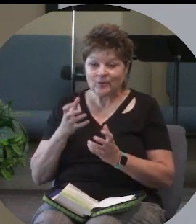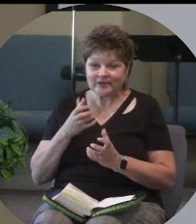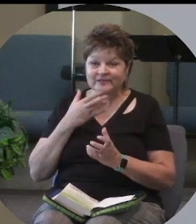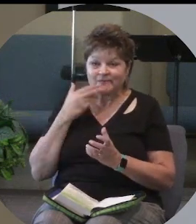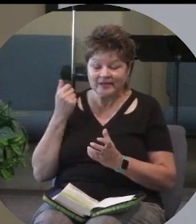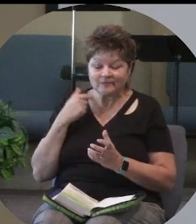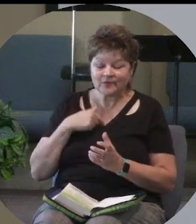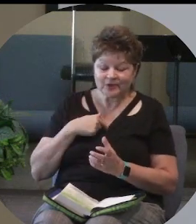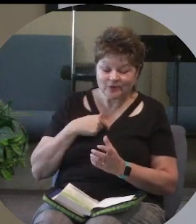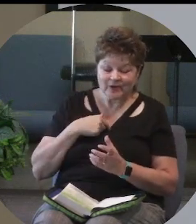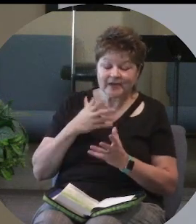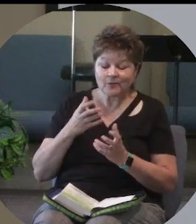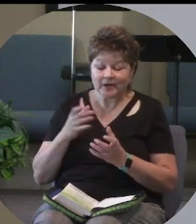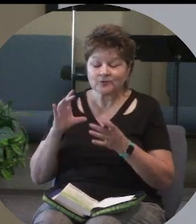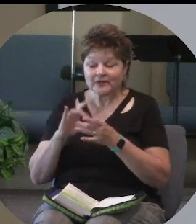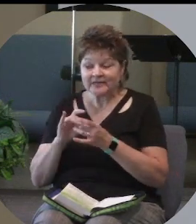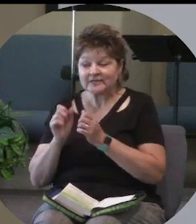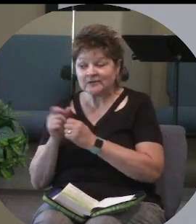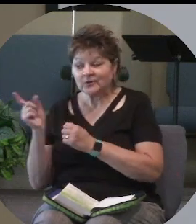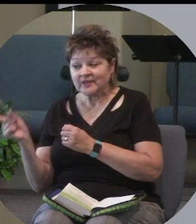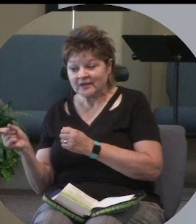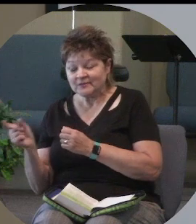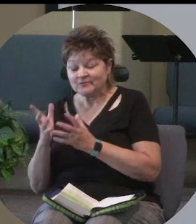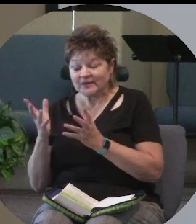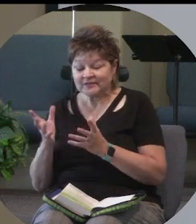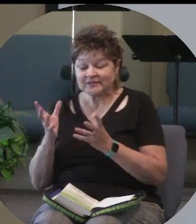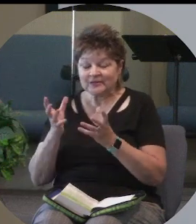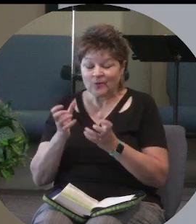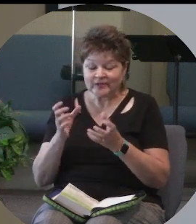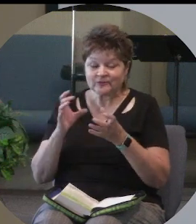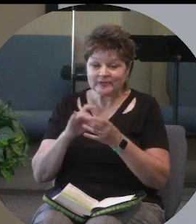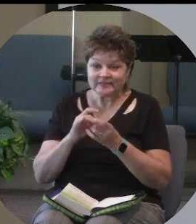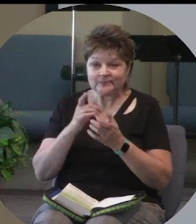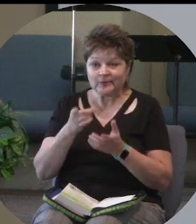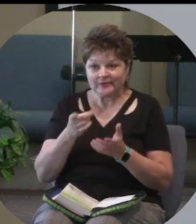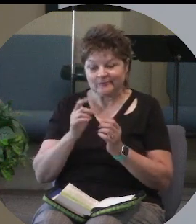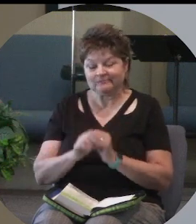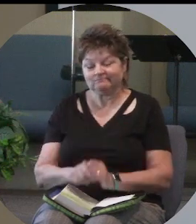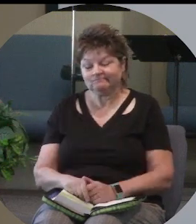And He wants a relationship with them as much as He wants a relationship with you.